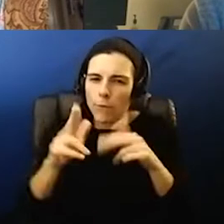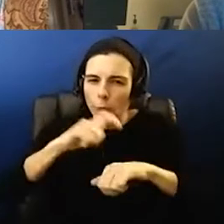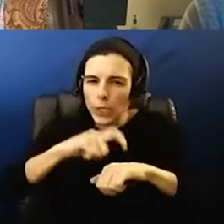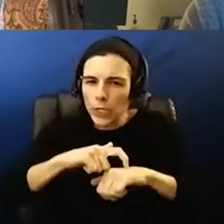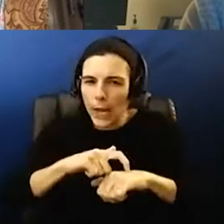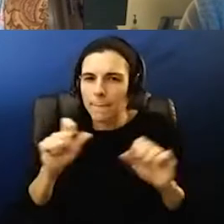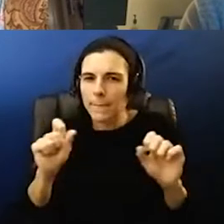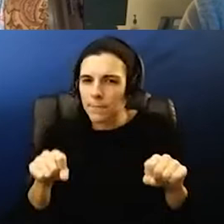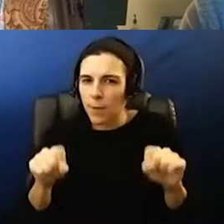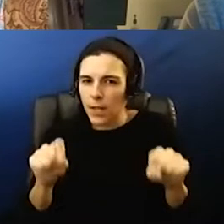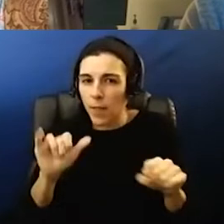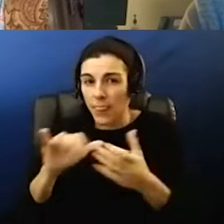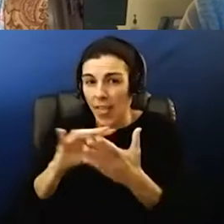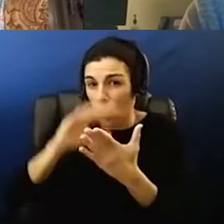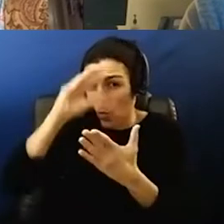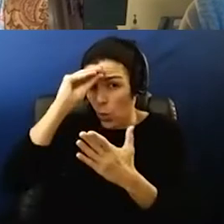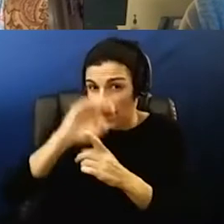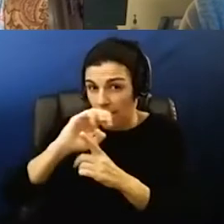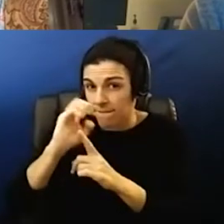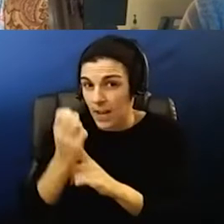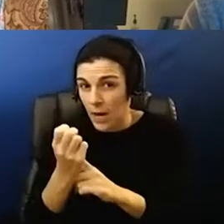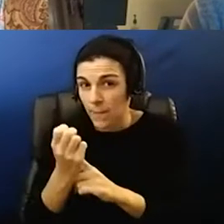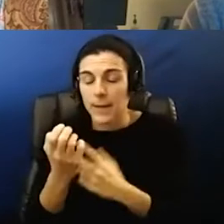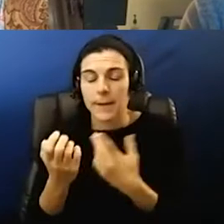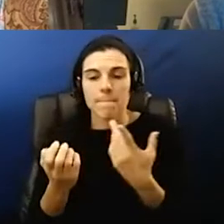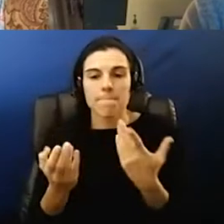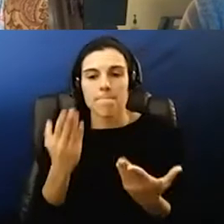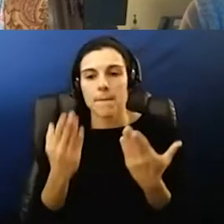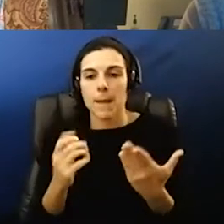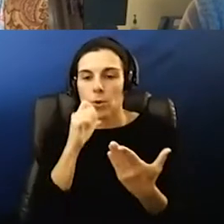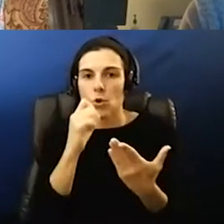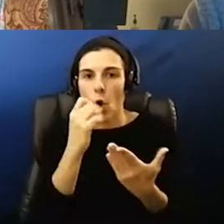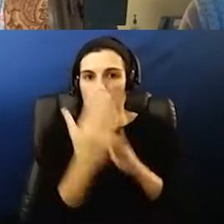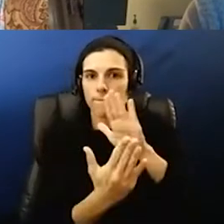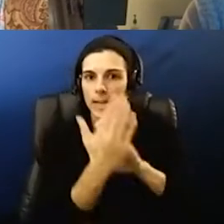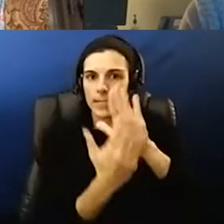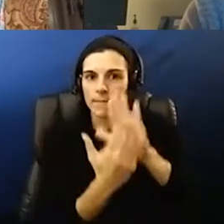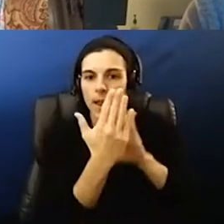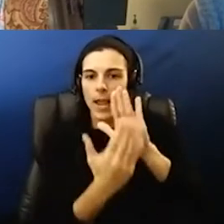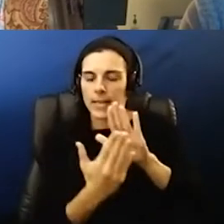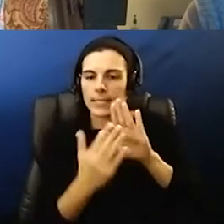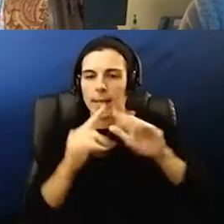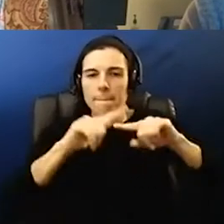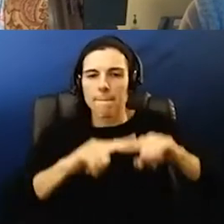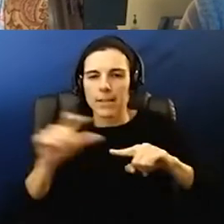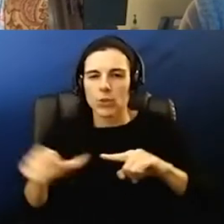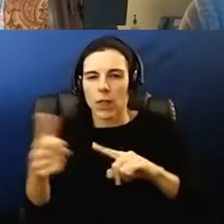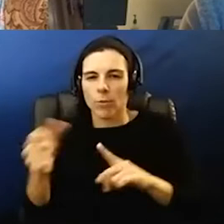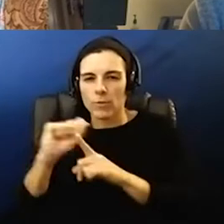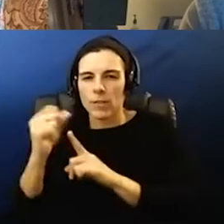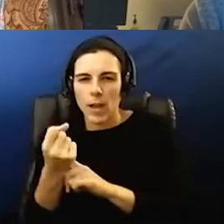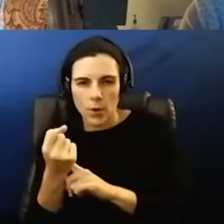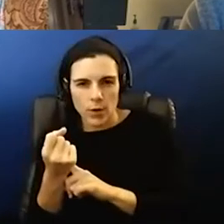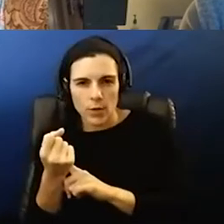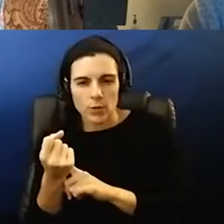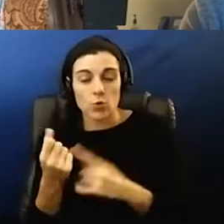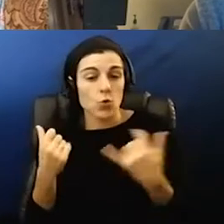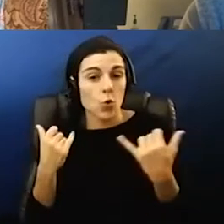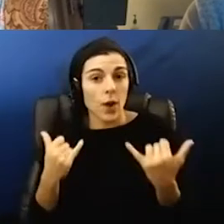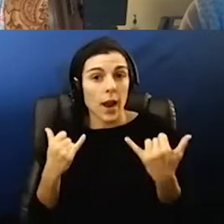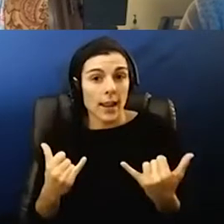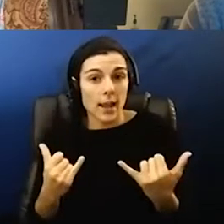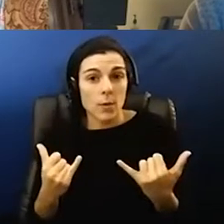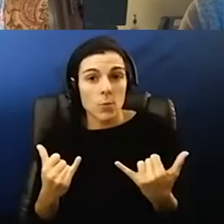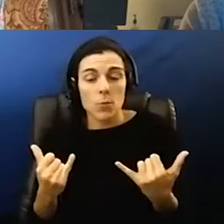that that learning environment not might not be the face-to-face component of it based on these other scenarios the answer is that is as of right now yeah